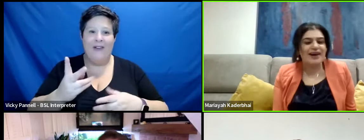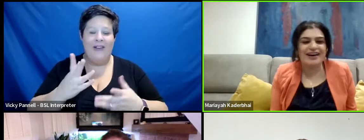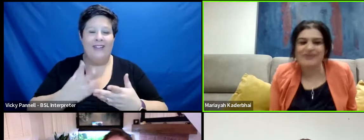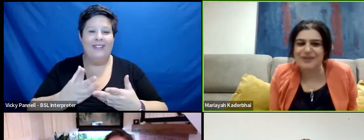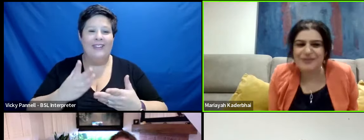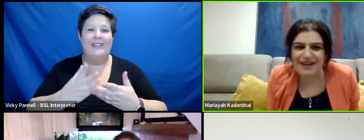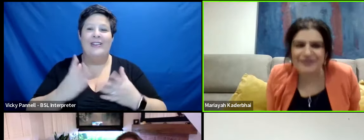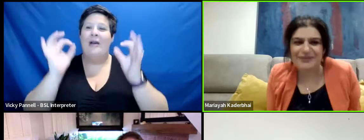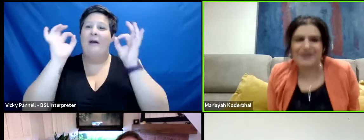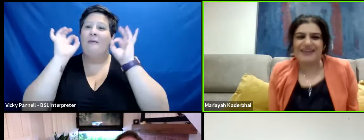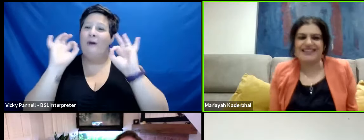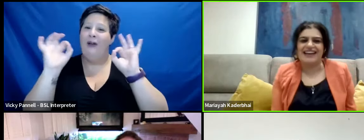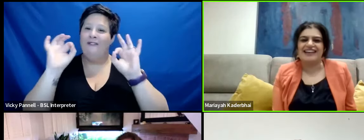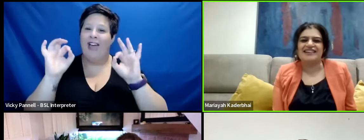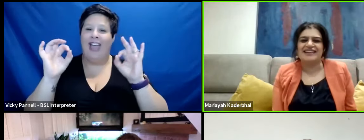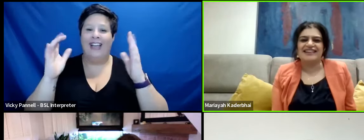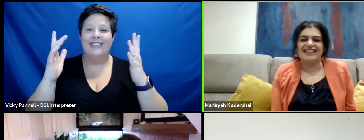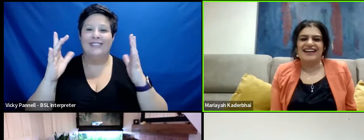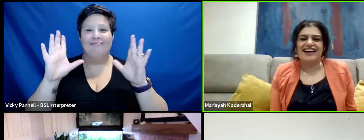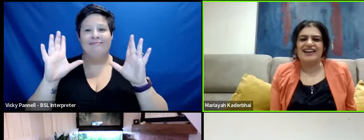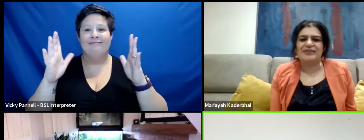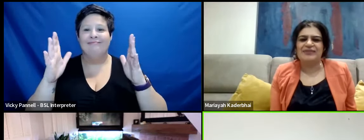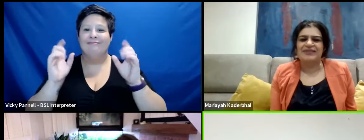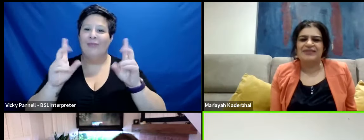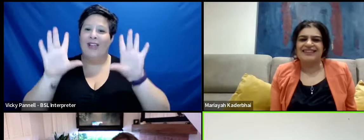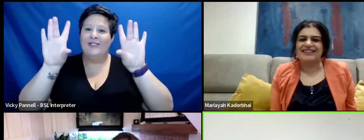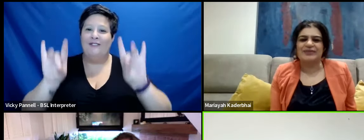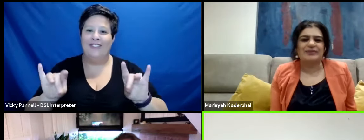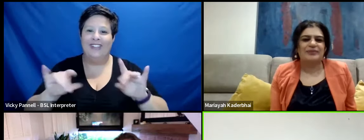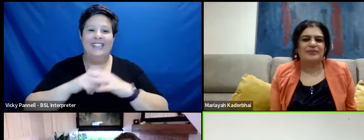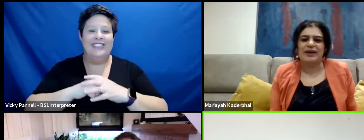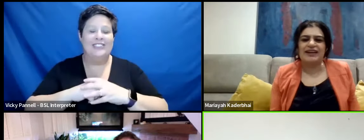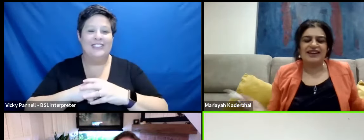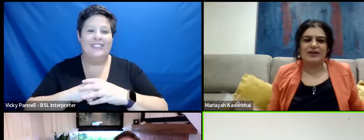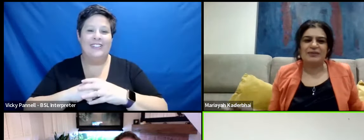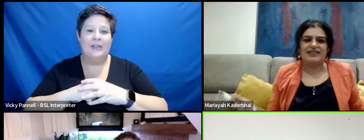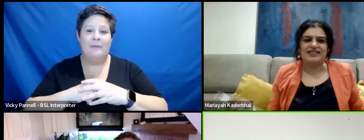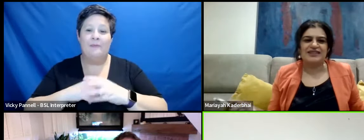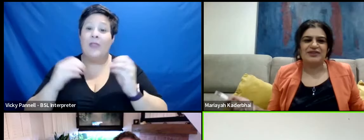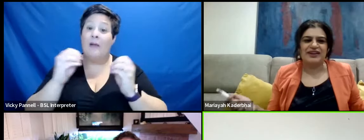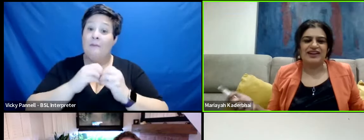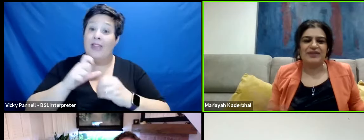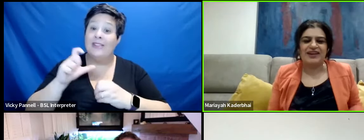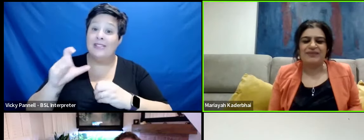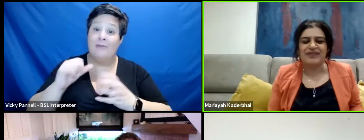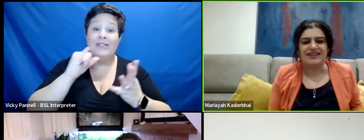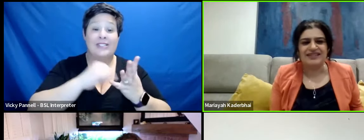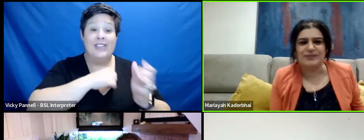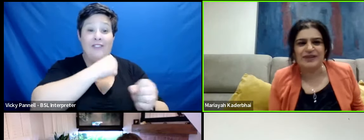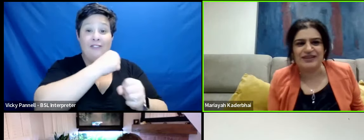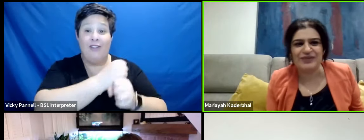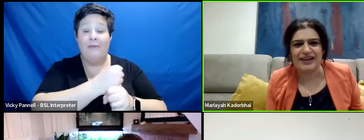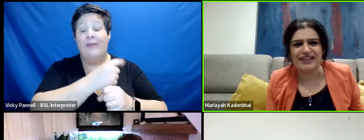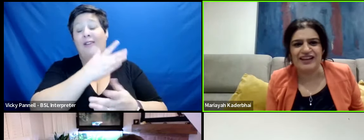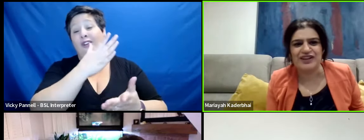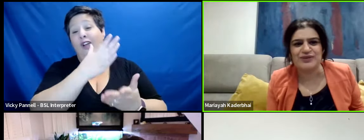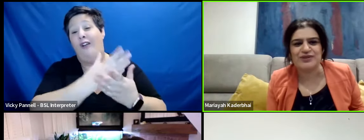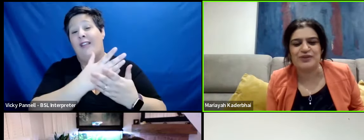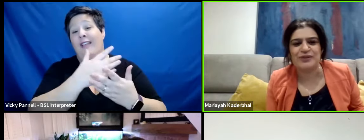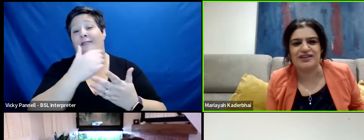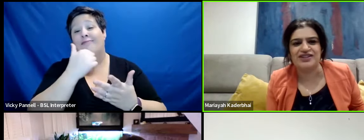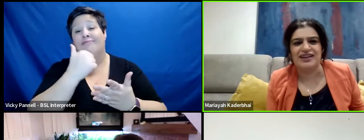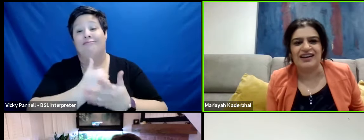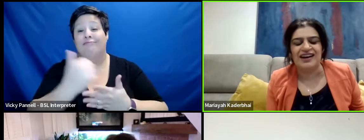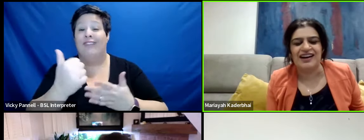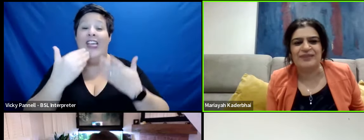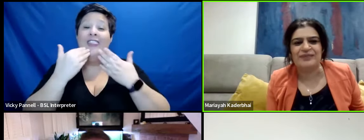perfect perfect way two in one Benedict Cumberbatch Stephen Graham this has been great thank you